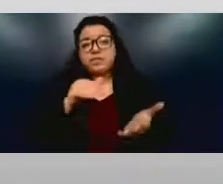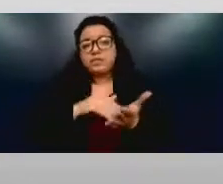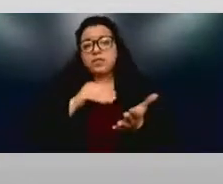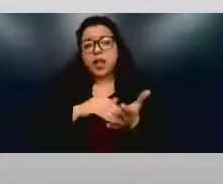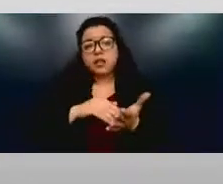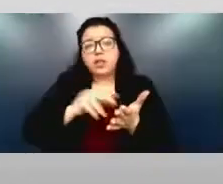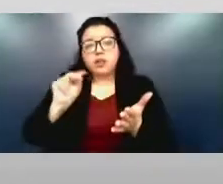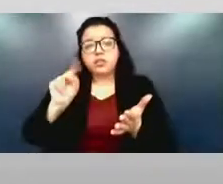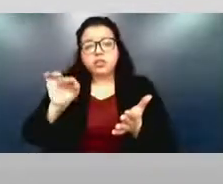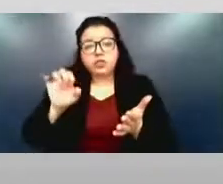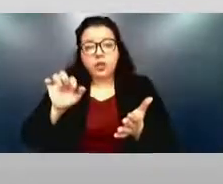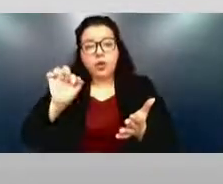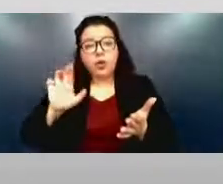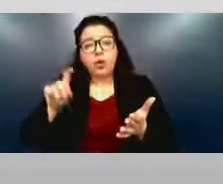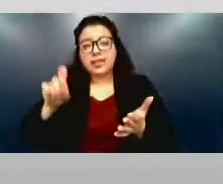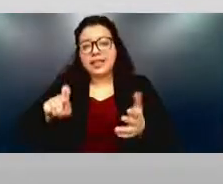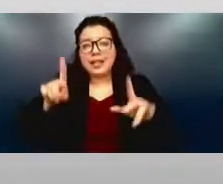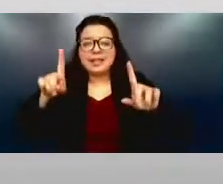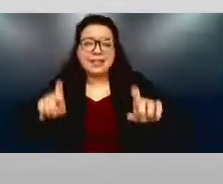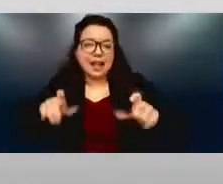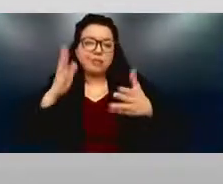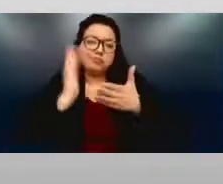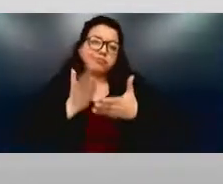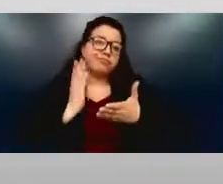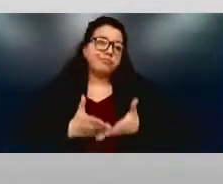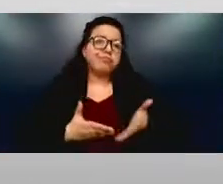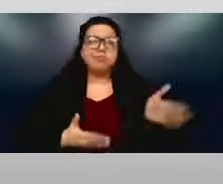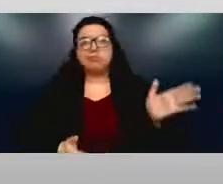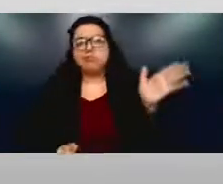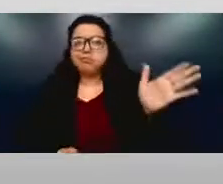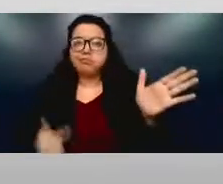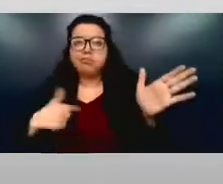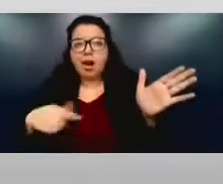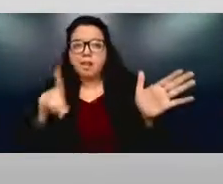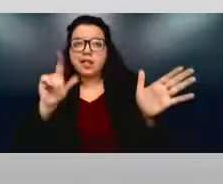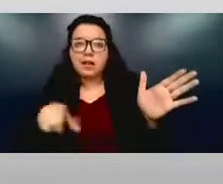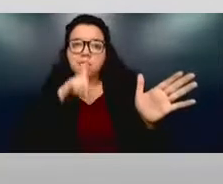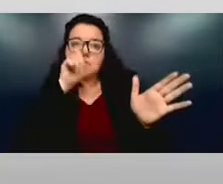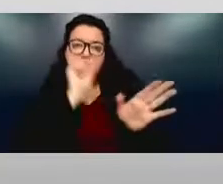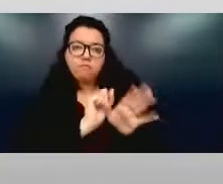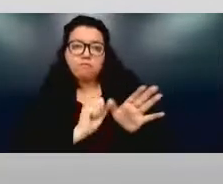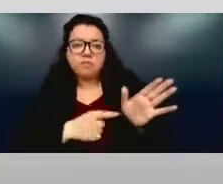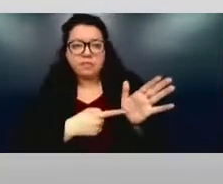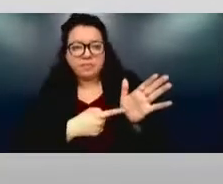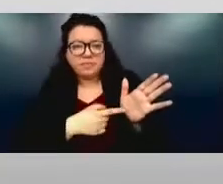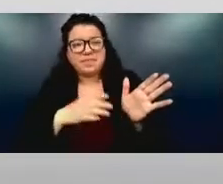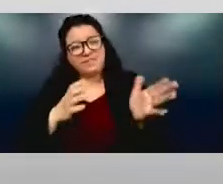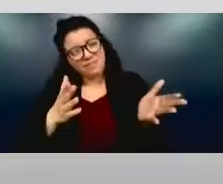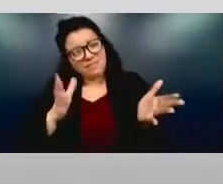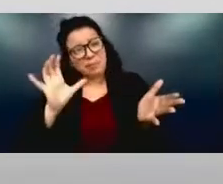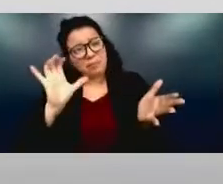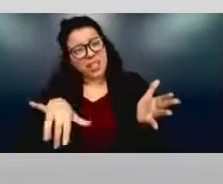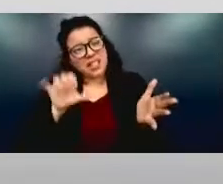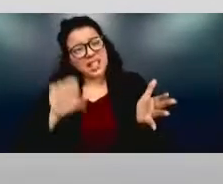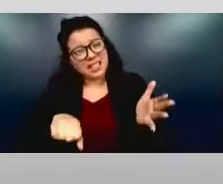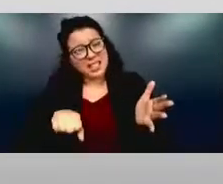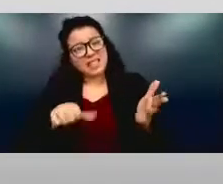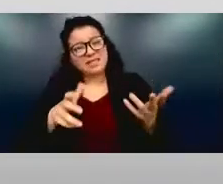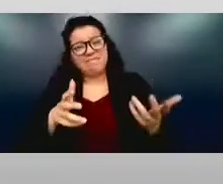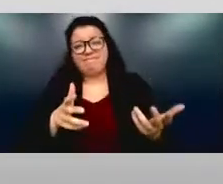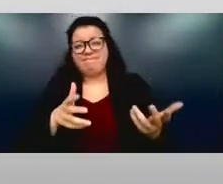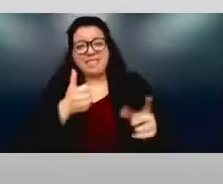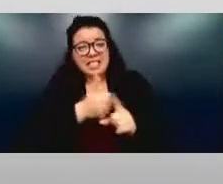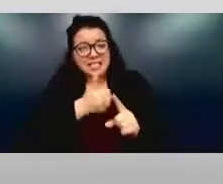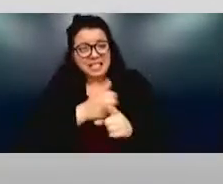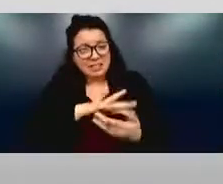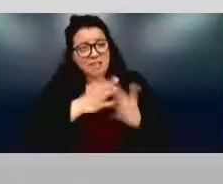test to verify that you're as disabled as you say you are. And that can also be a really